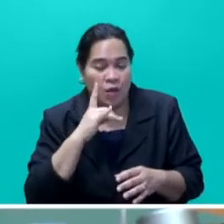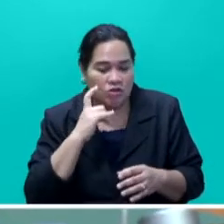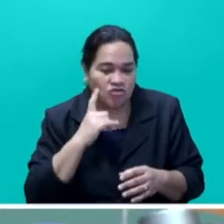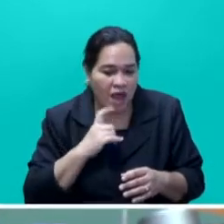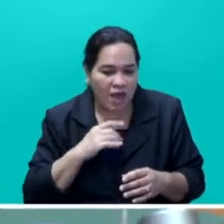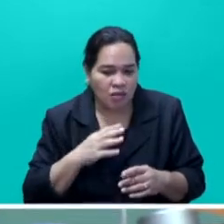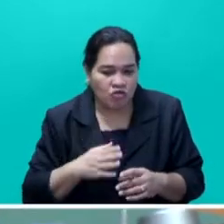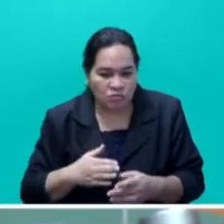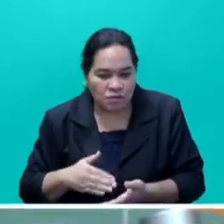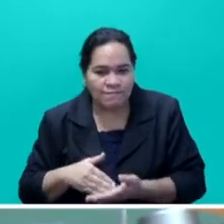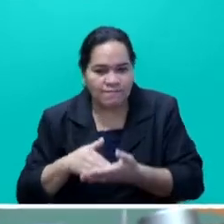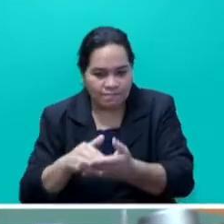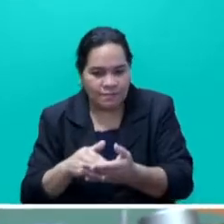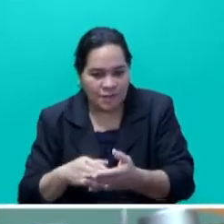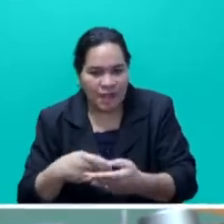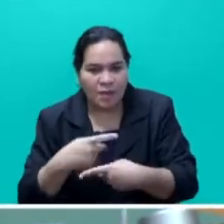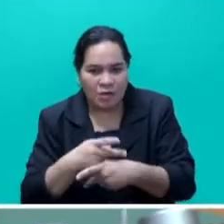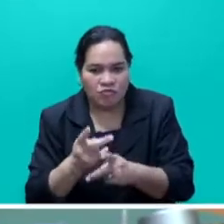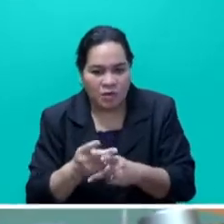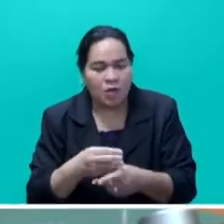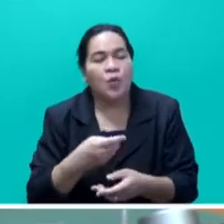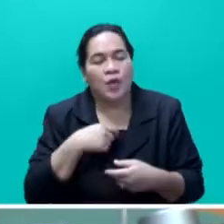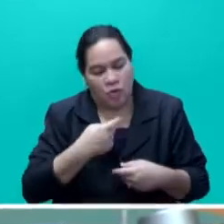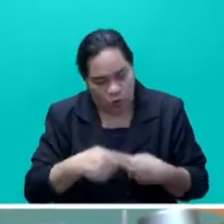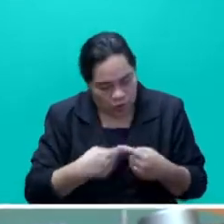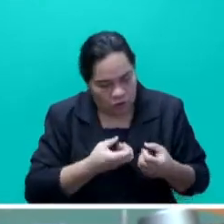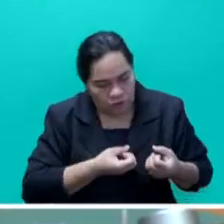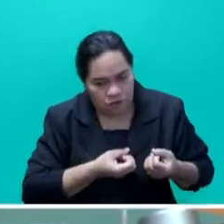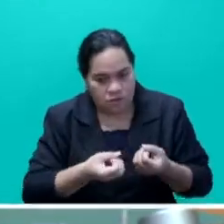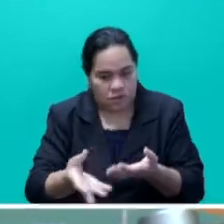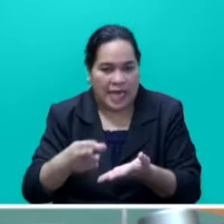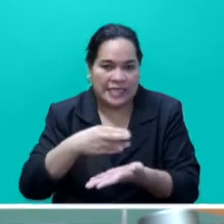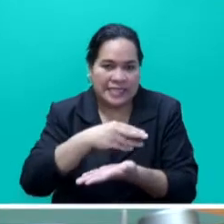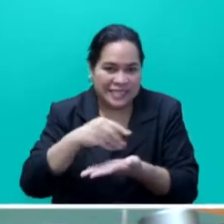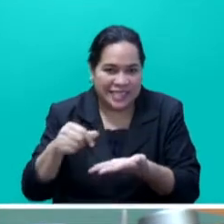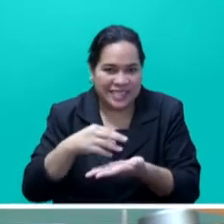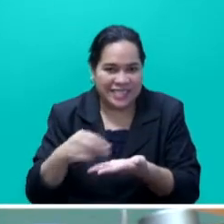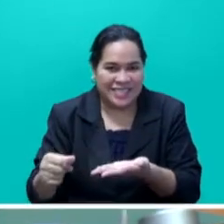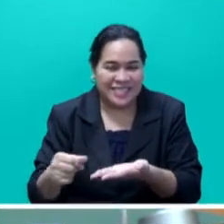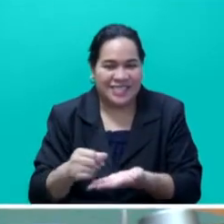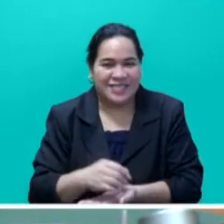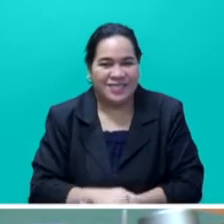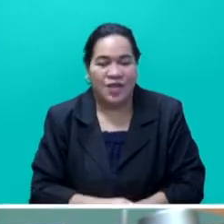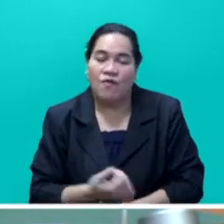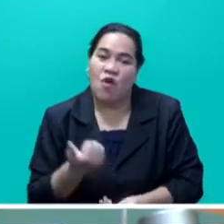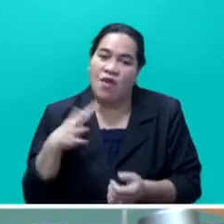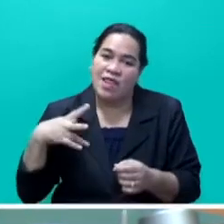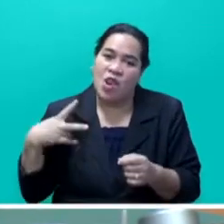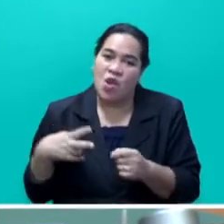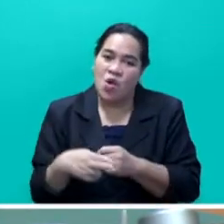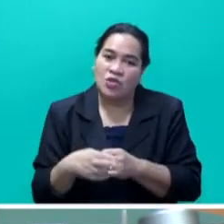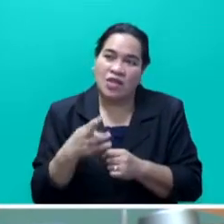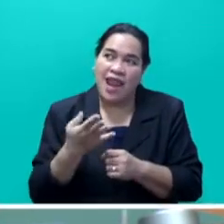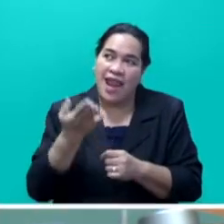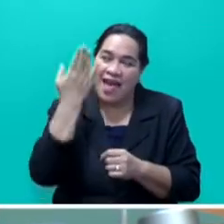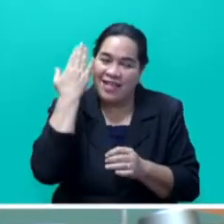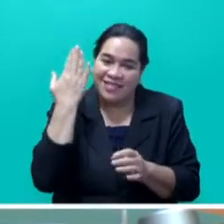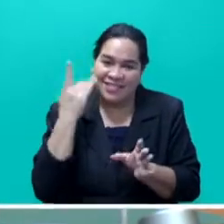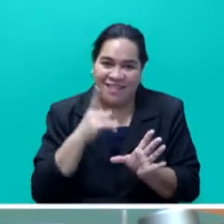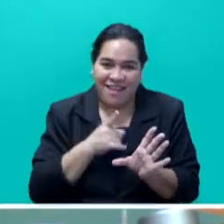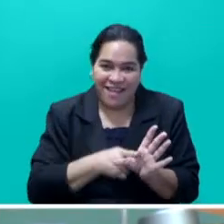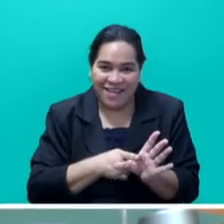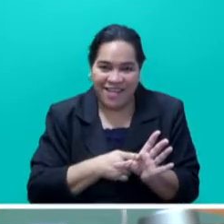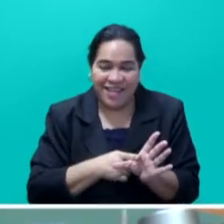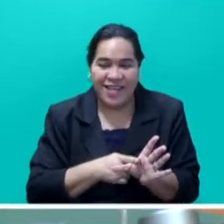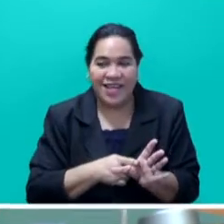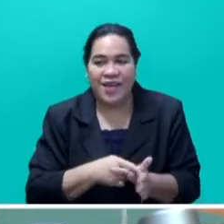production of crops by providing seeds and planting material to farmers. Mr Speaker Sayer, we had launched this program early last year in terms